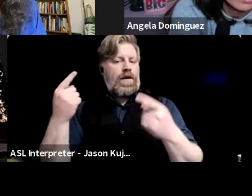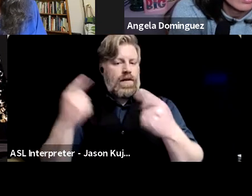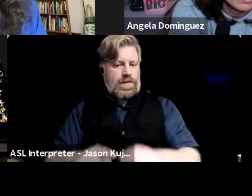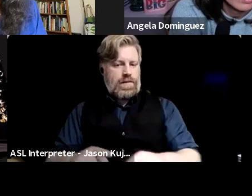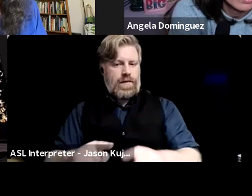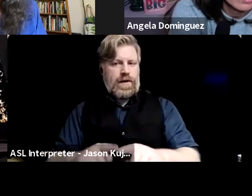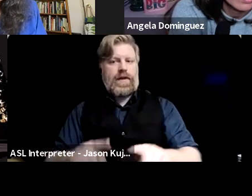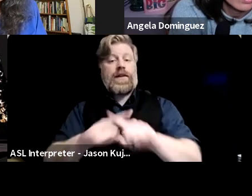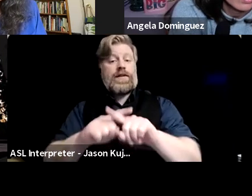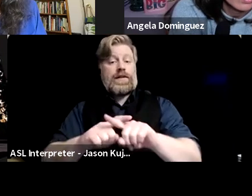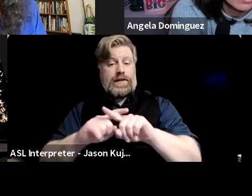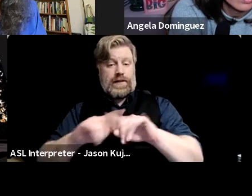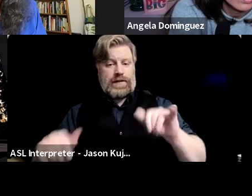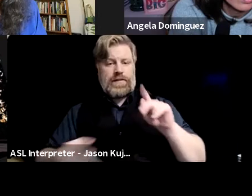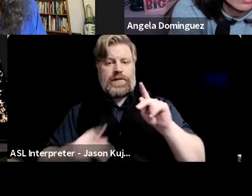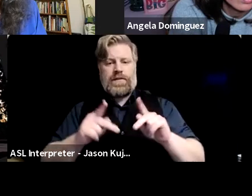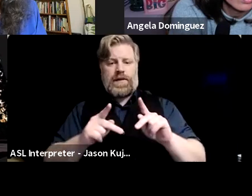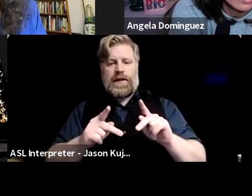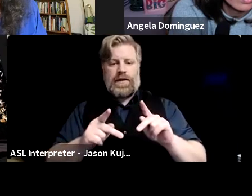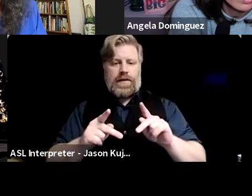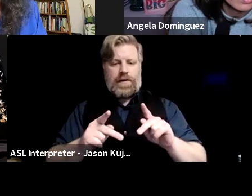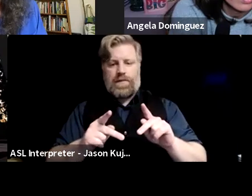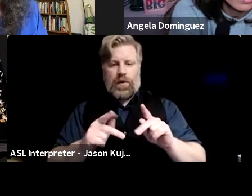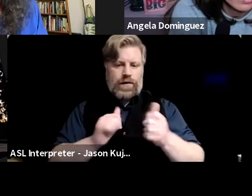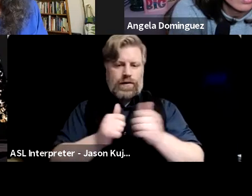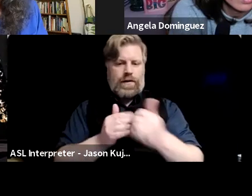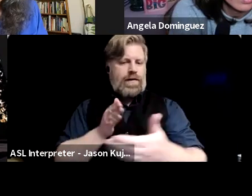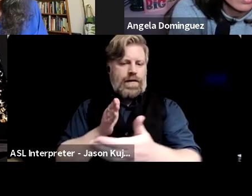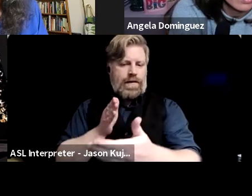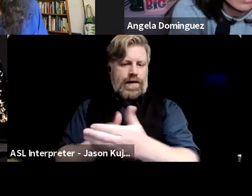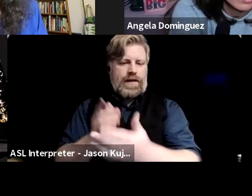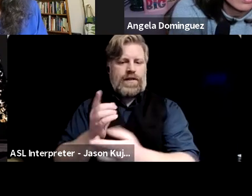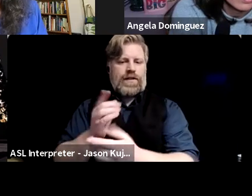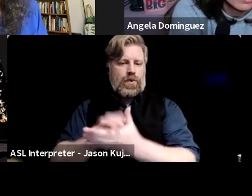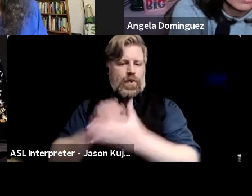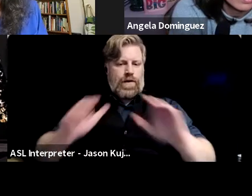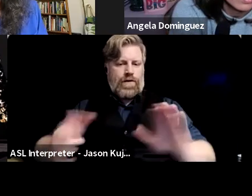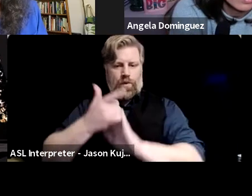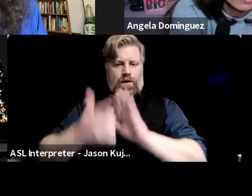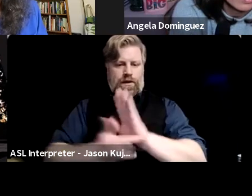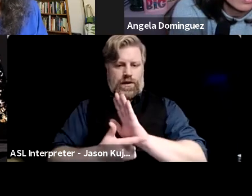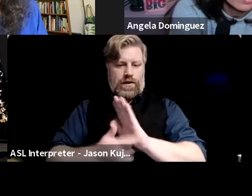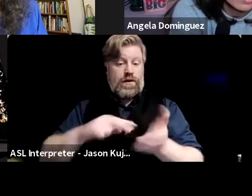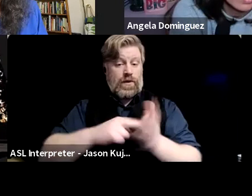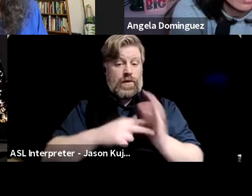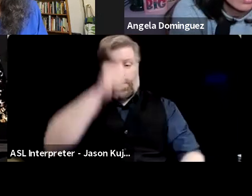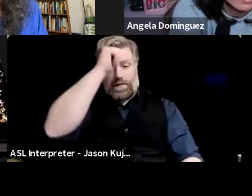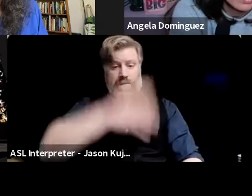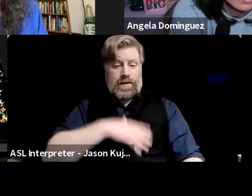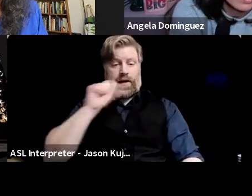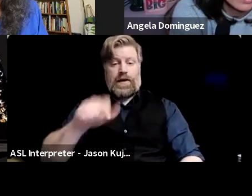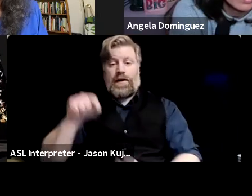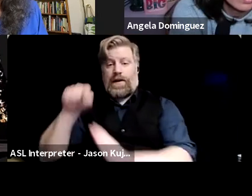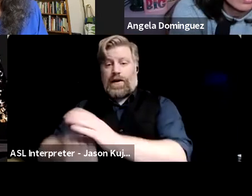against the divorce law, which allowed men to kill either their wives or their